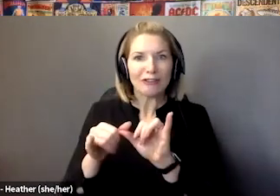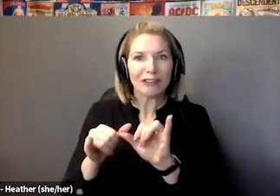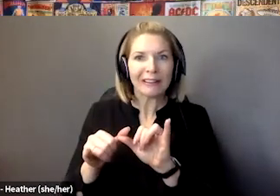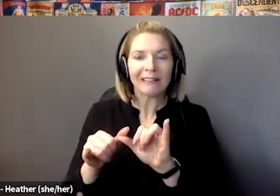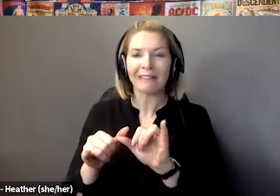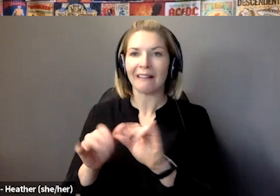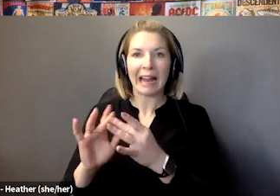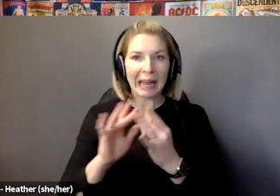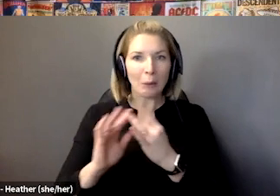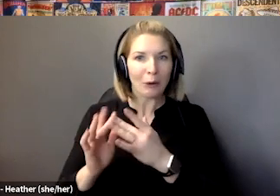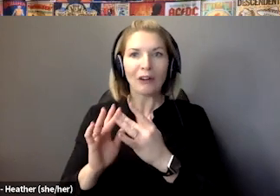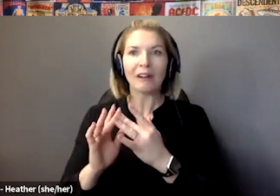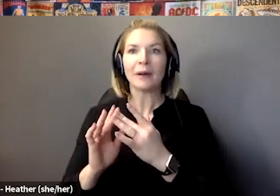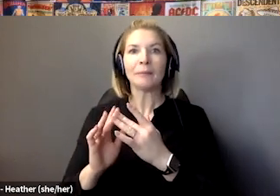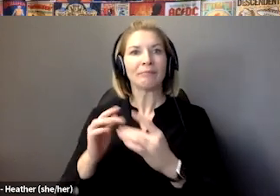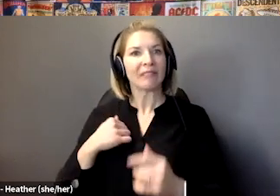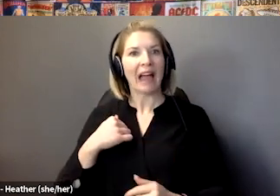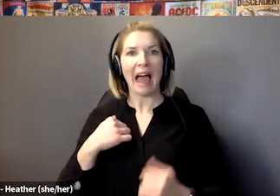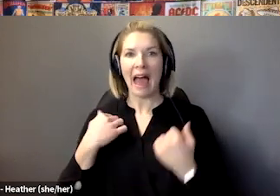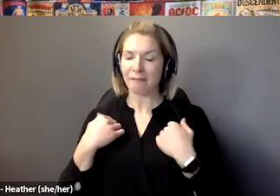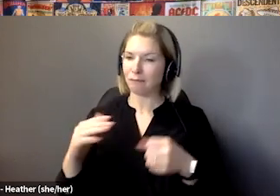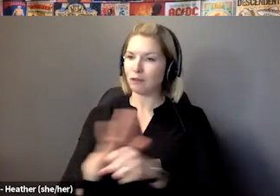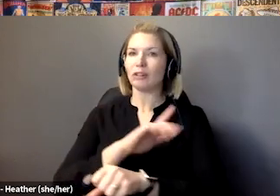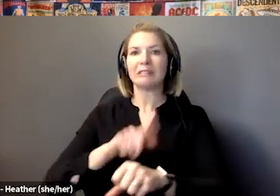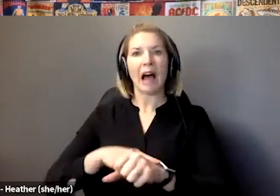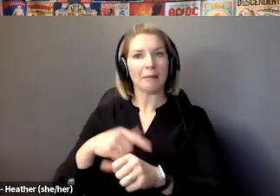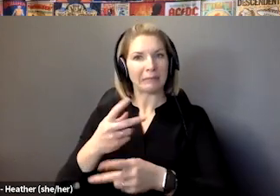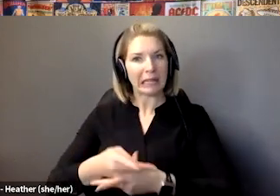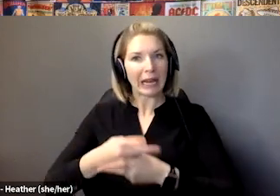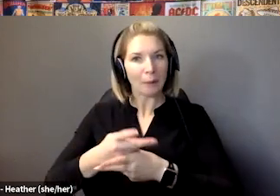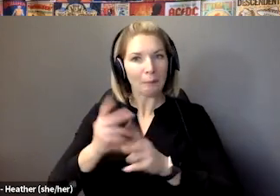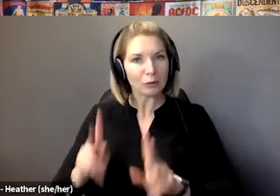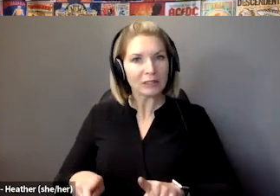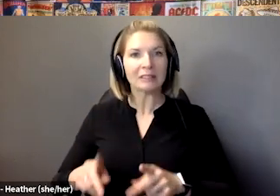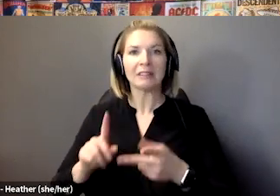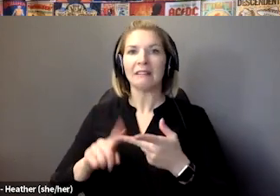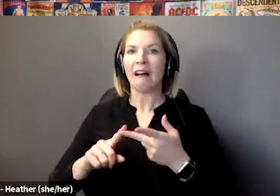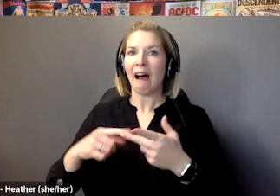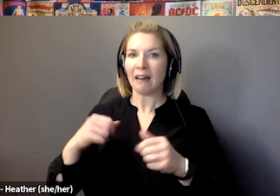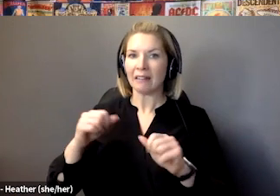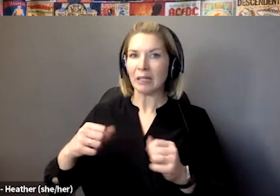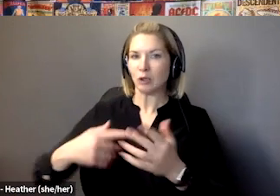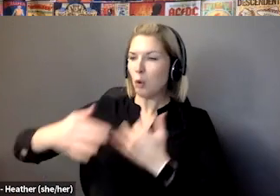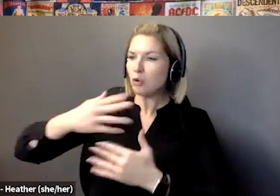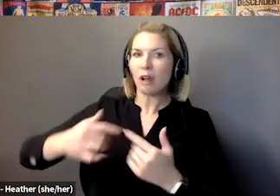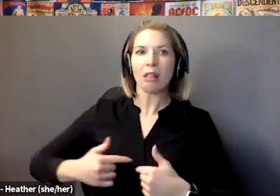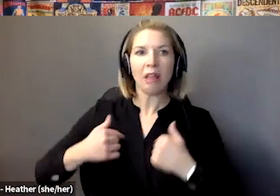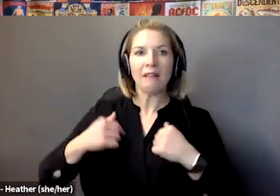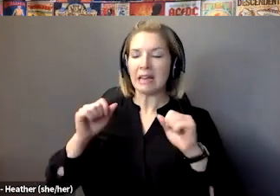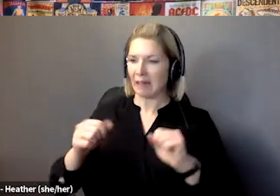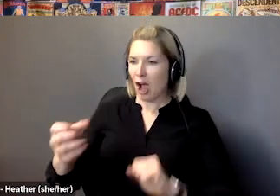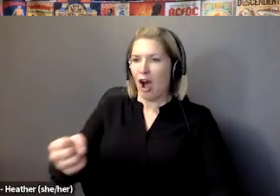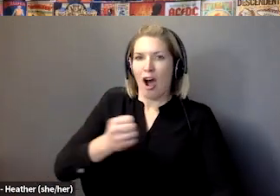around the clock self-directed personal assistance. And that's what made it possible. I can hire my own assistant.